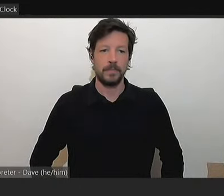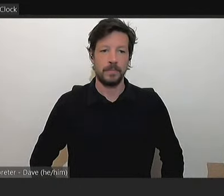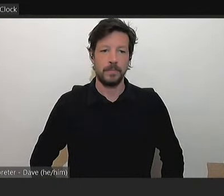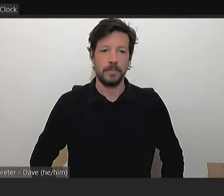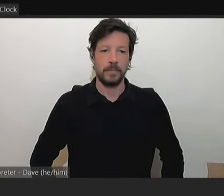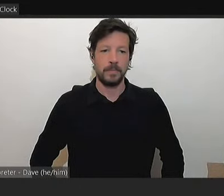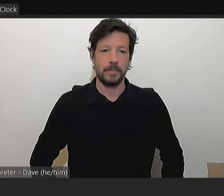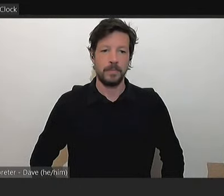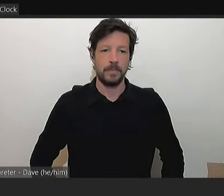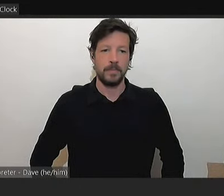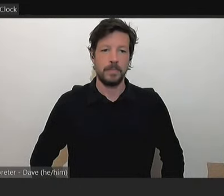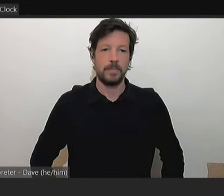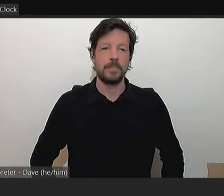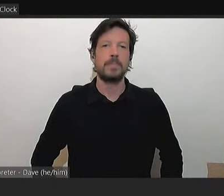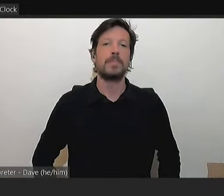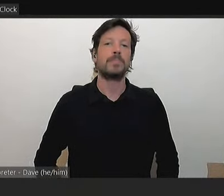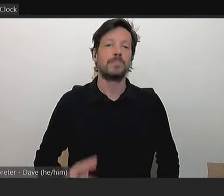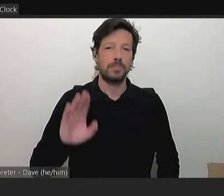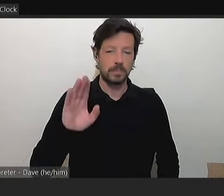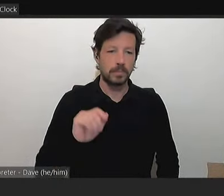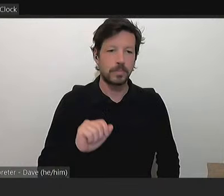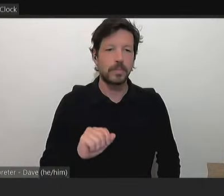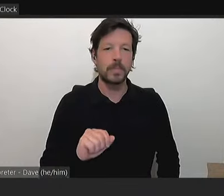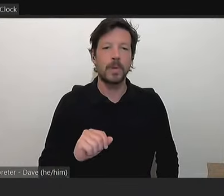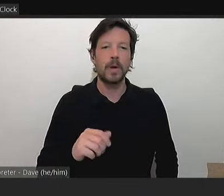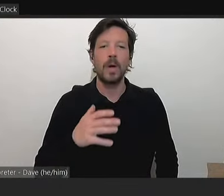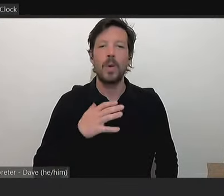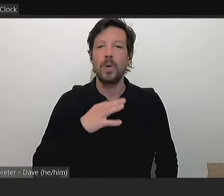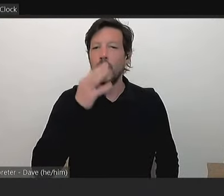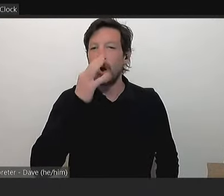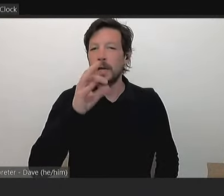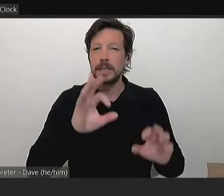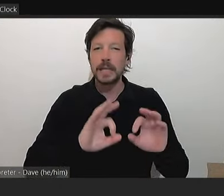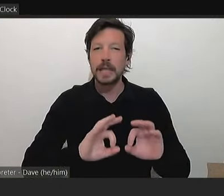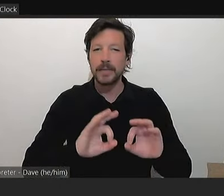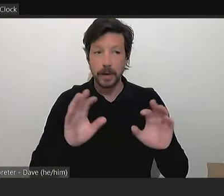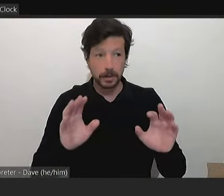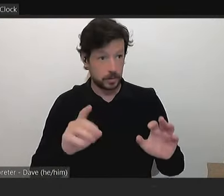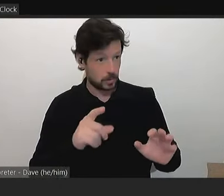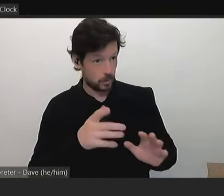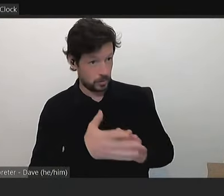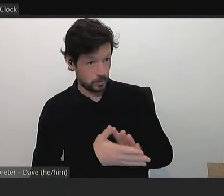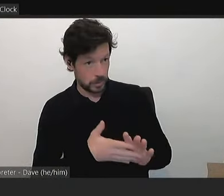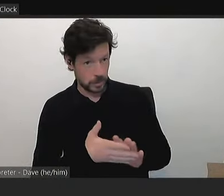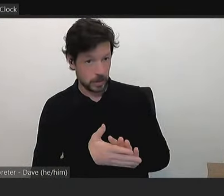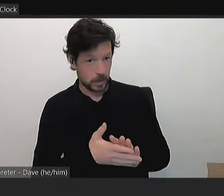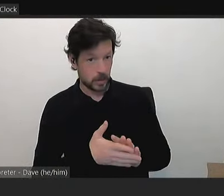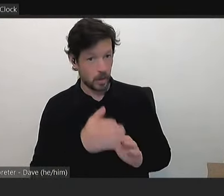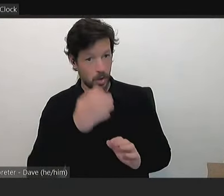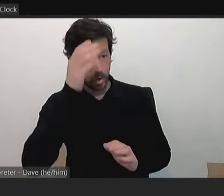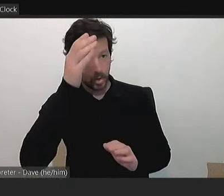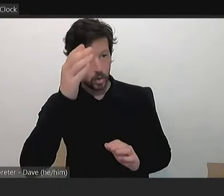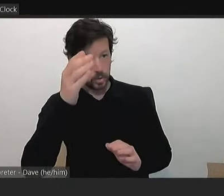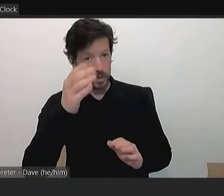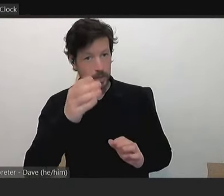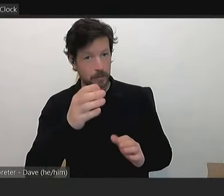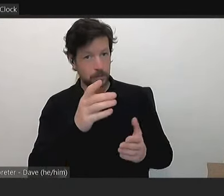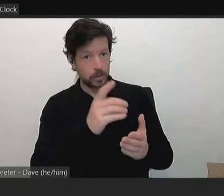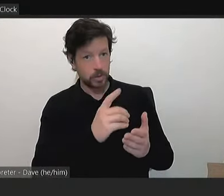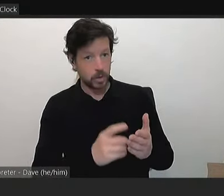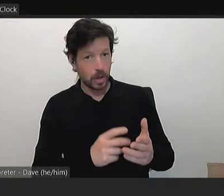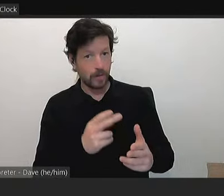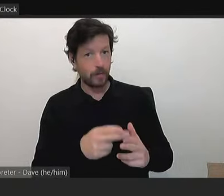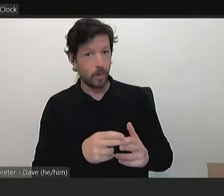through you, Mayor, could I just ask for some clarification, Councillor? Are you referring to the concept design for the path at Northgate Golf Course?